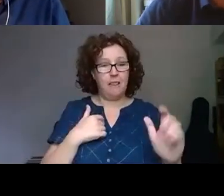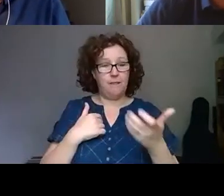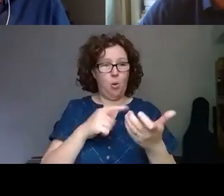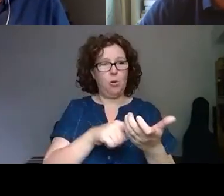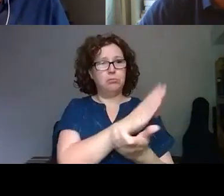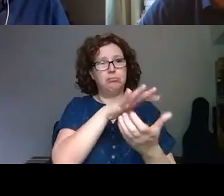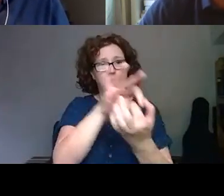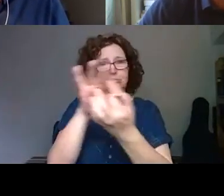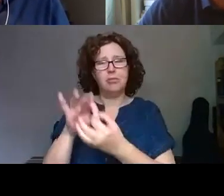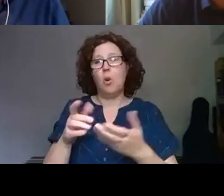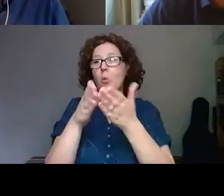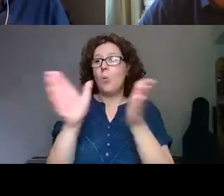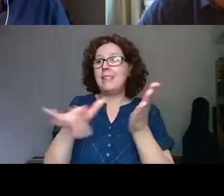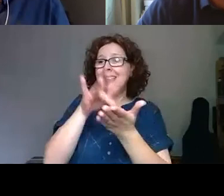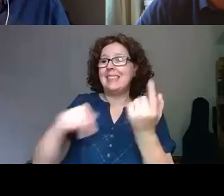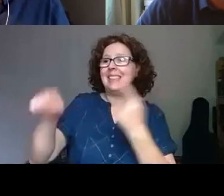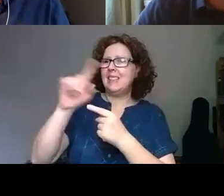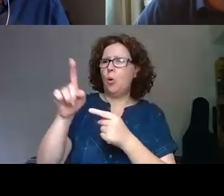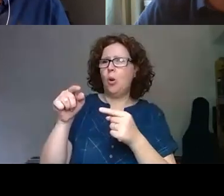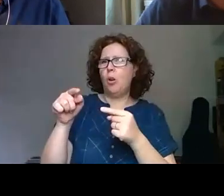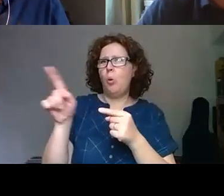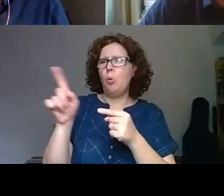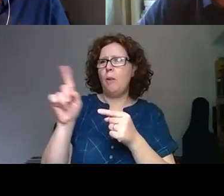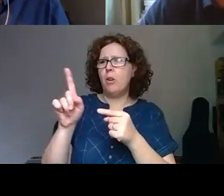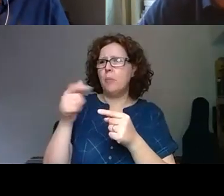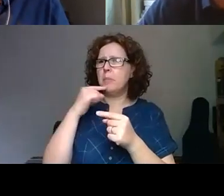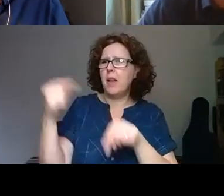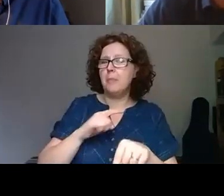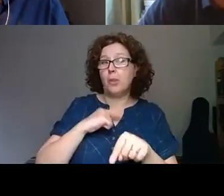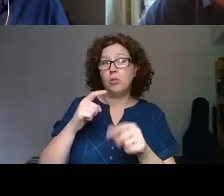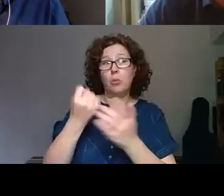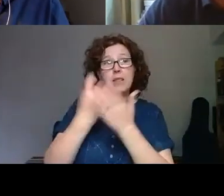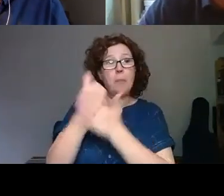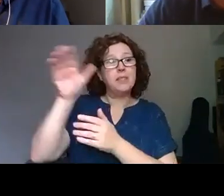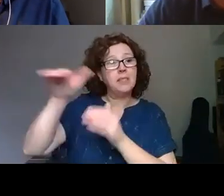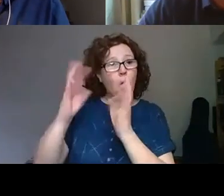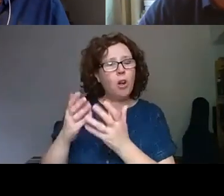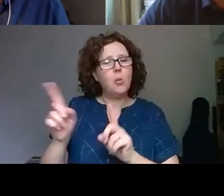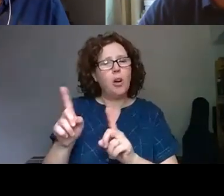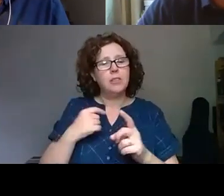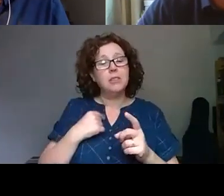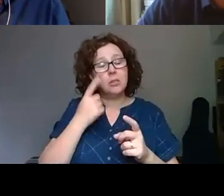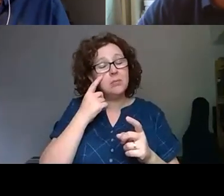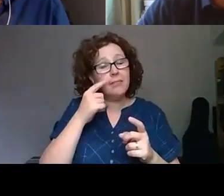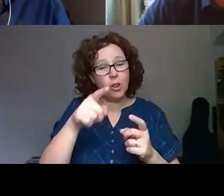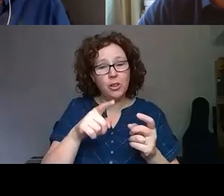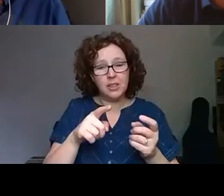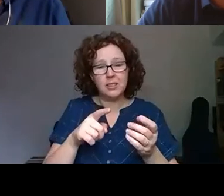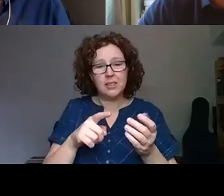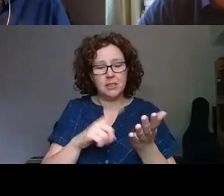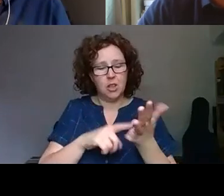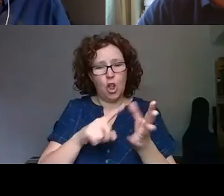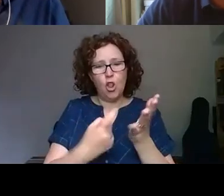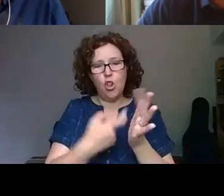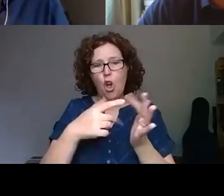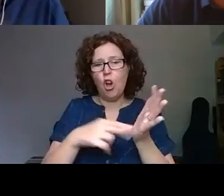the wider city. So I'd encourage you to, you know, to all everyone in the in the meeting to have a look at the work of of Lauren on on data literacy, because